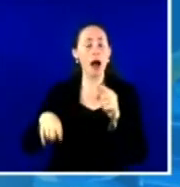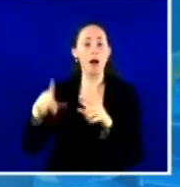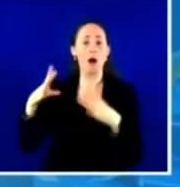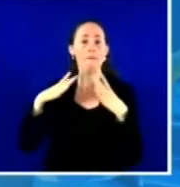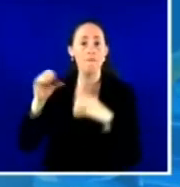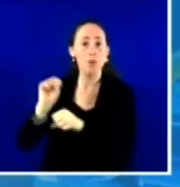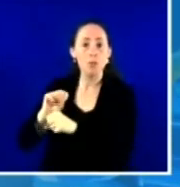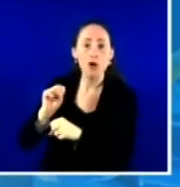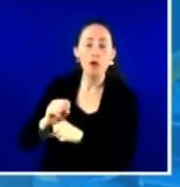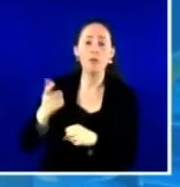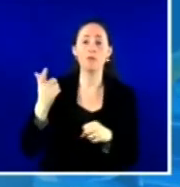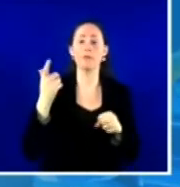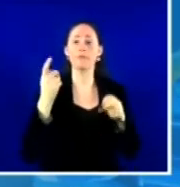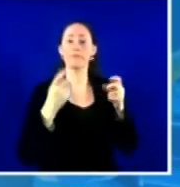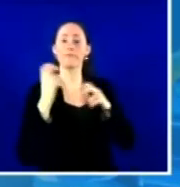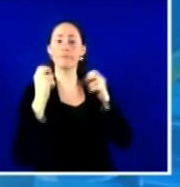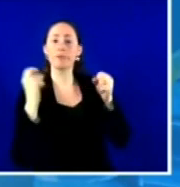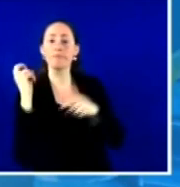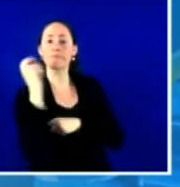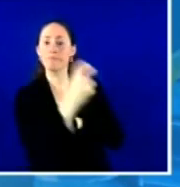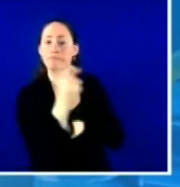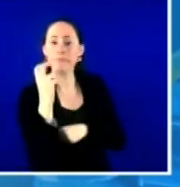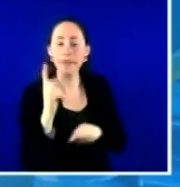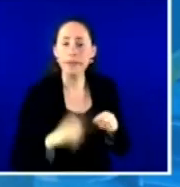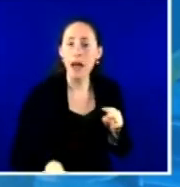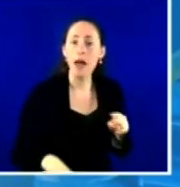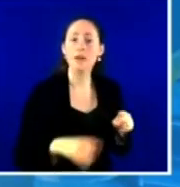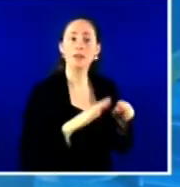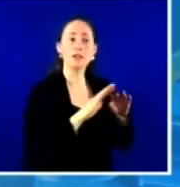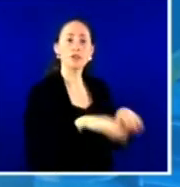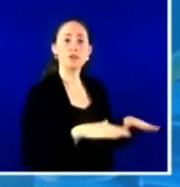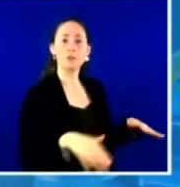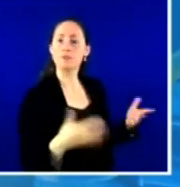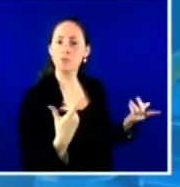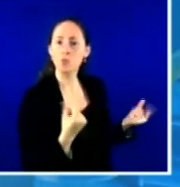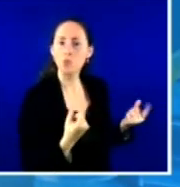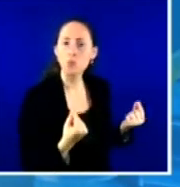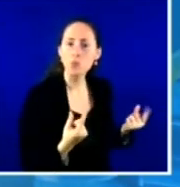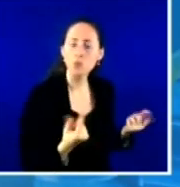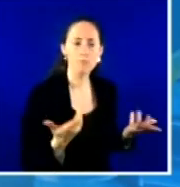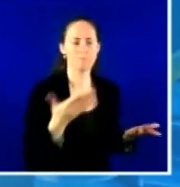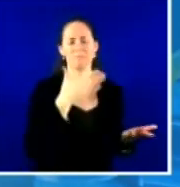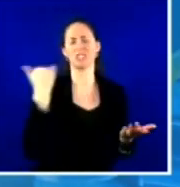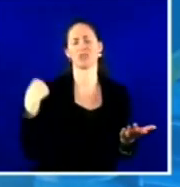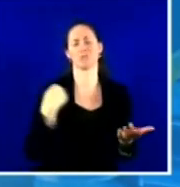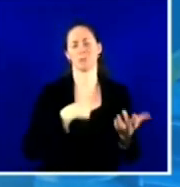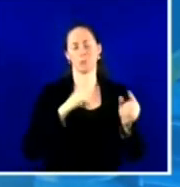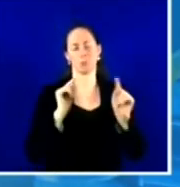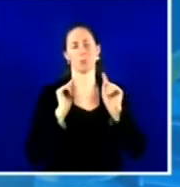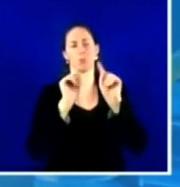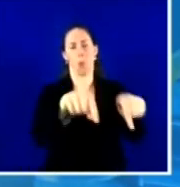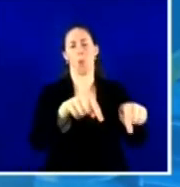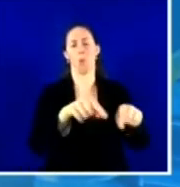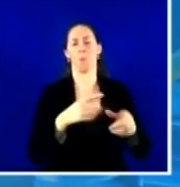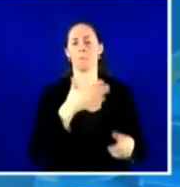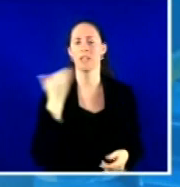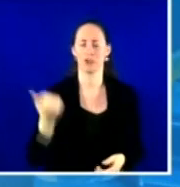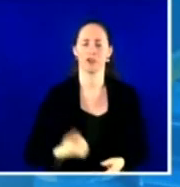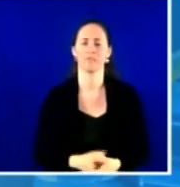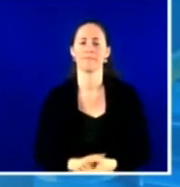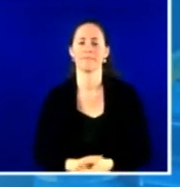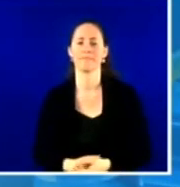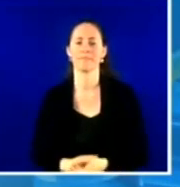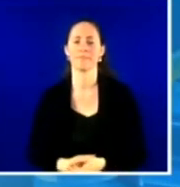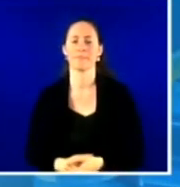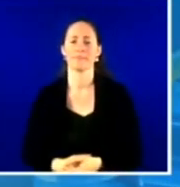meeting people where they are. Form like this just cannot be replaced. This opportunity to share with one